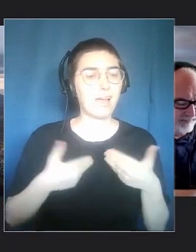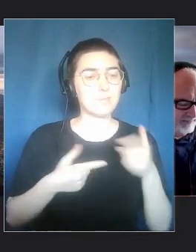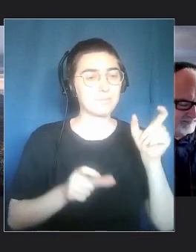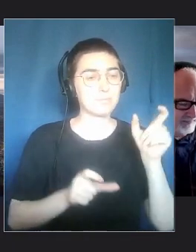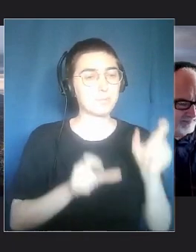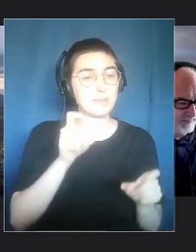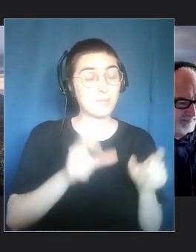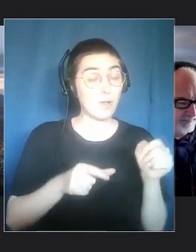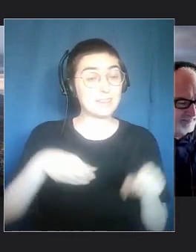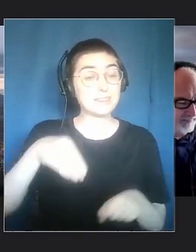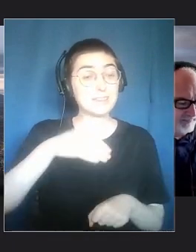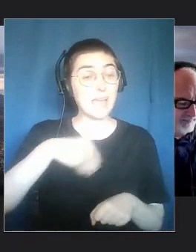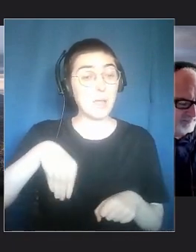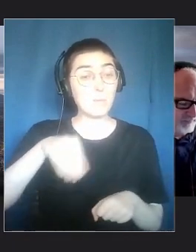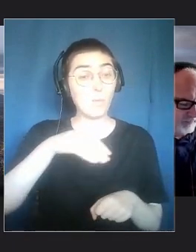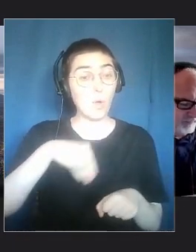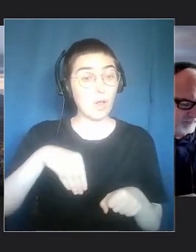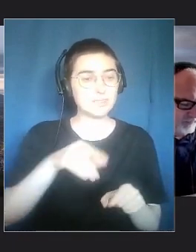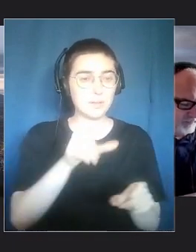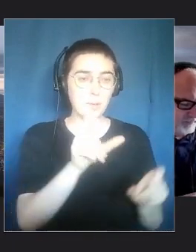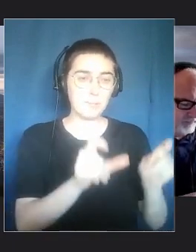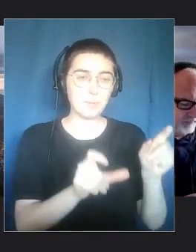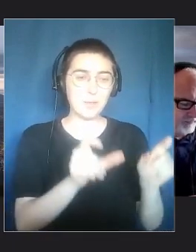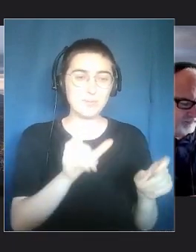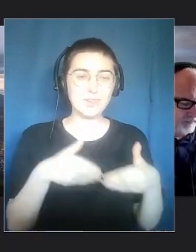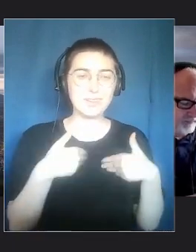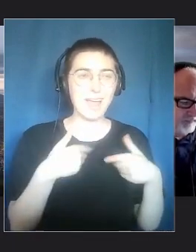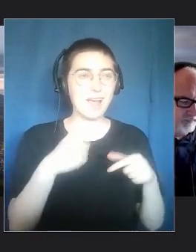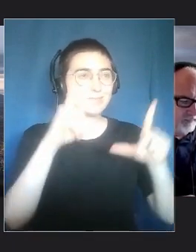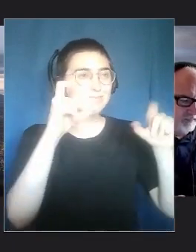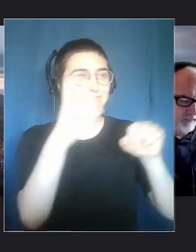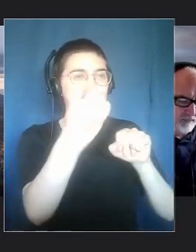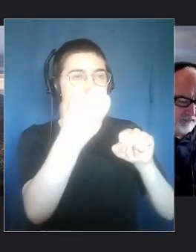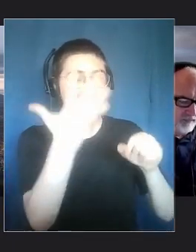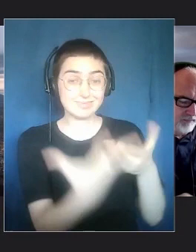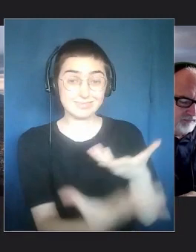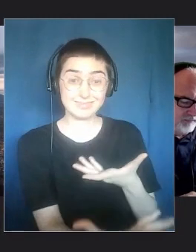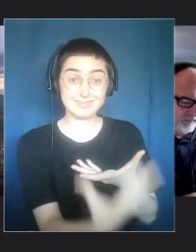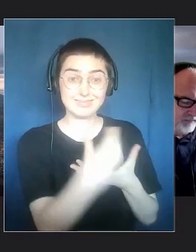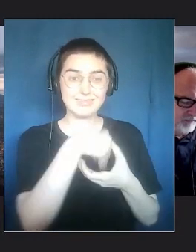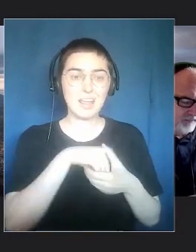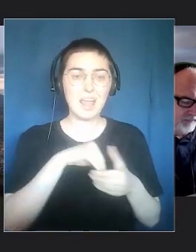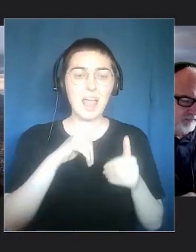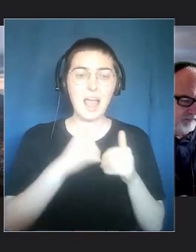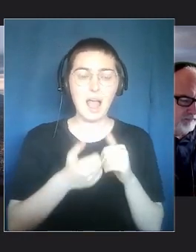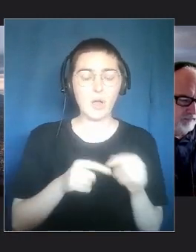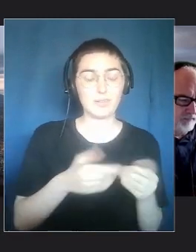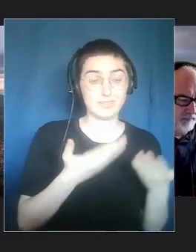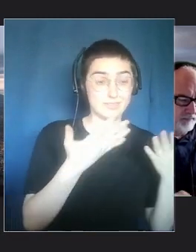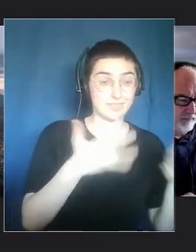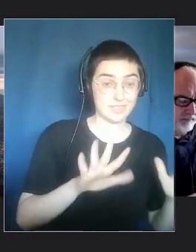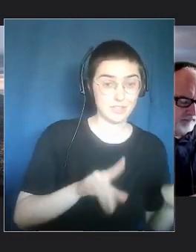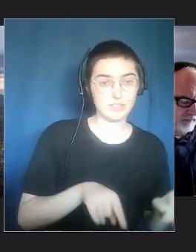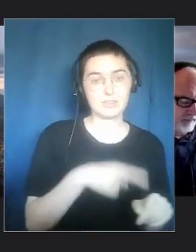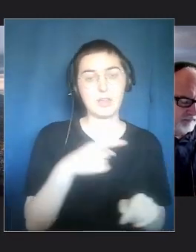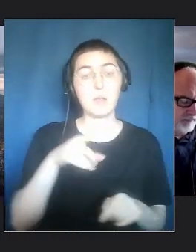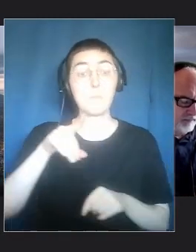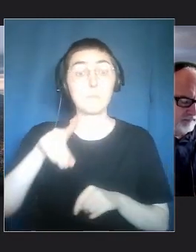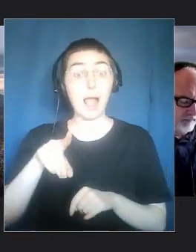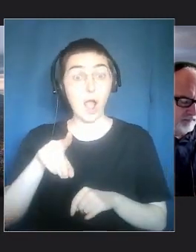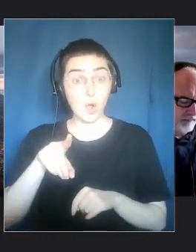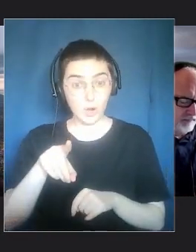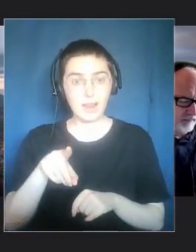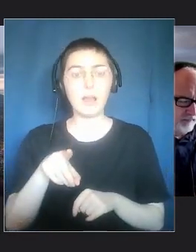young generations in the festival, and we saw young people taking selfies. With